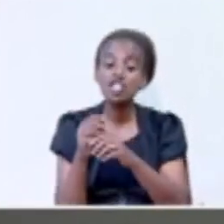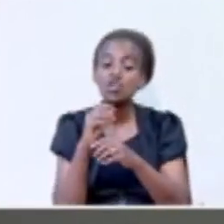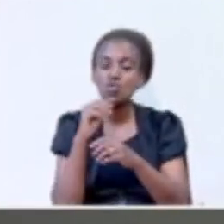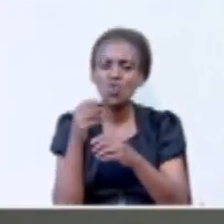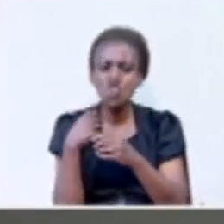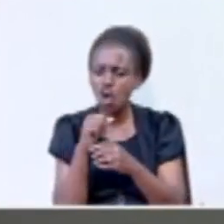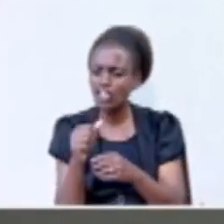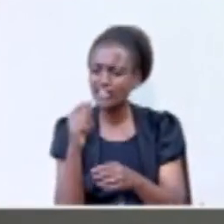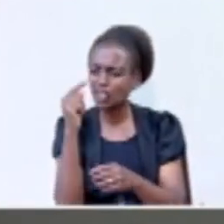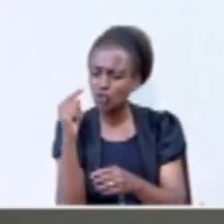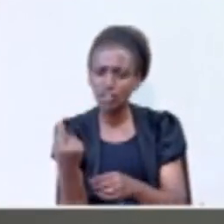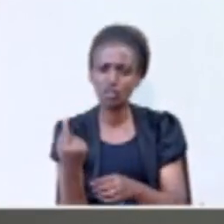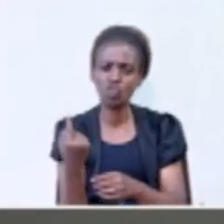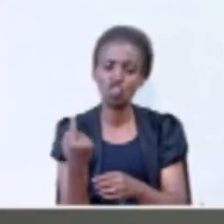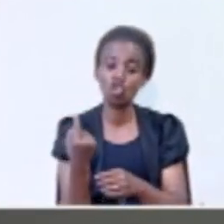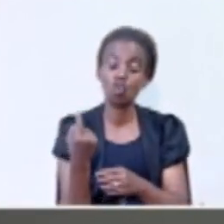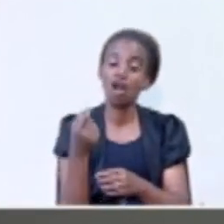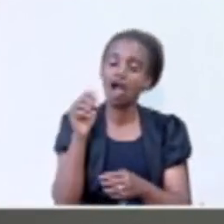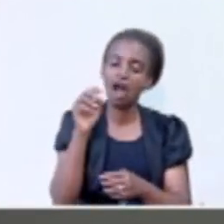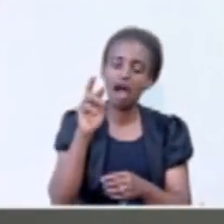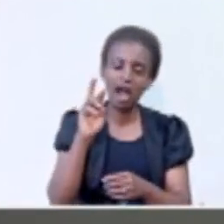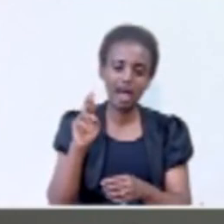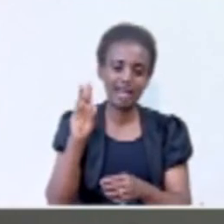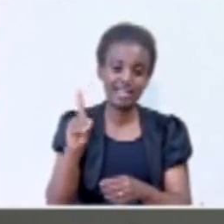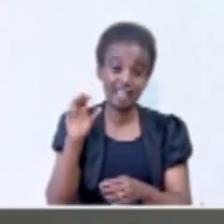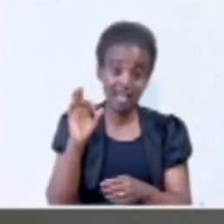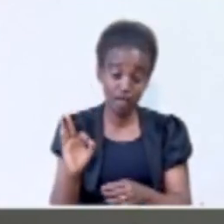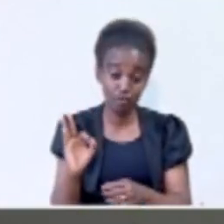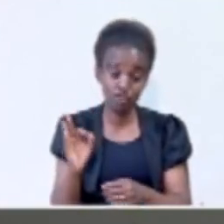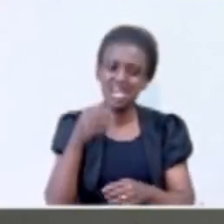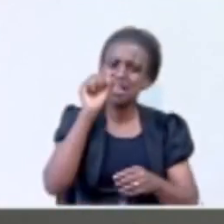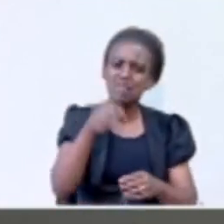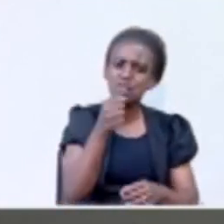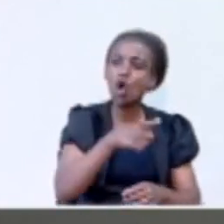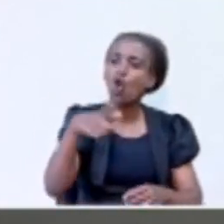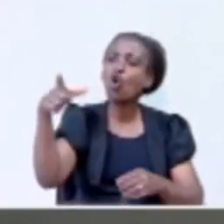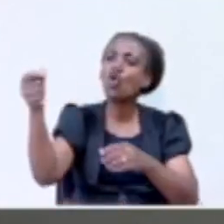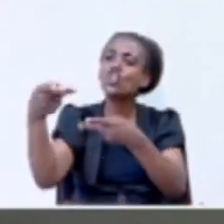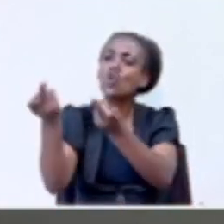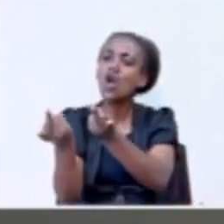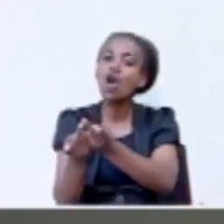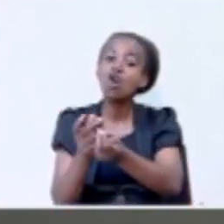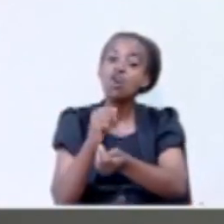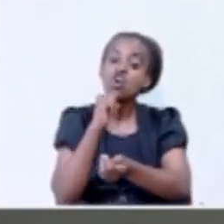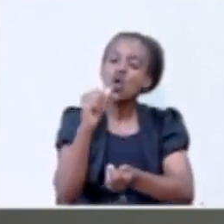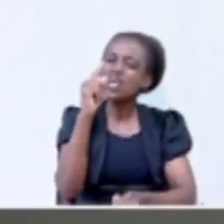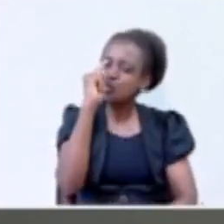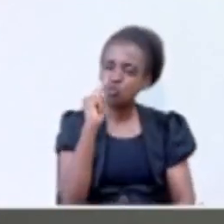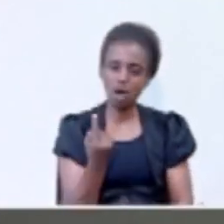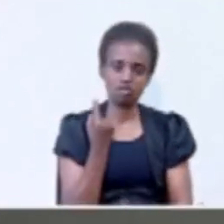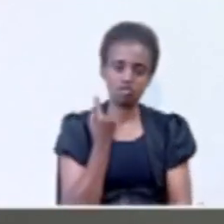soldier of RDF that has gone to that territory. Not a single one,